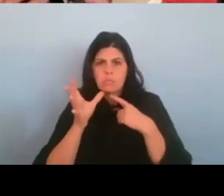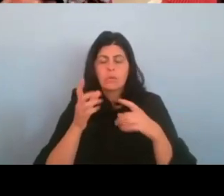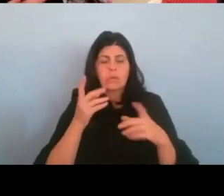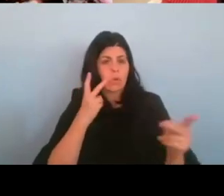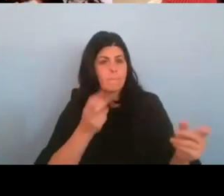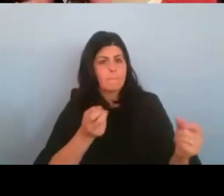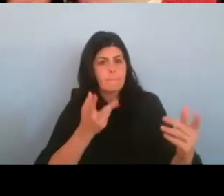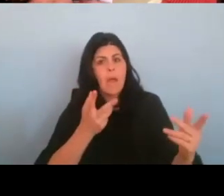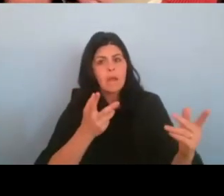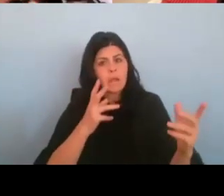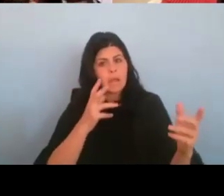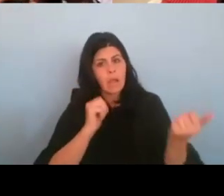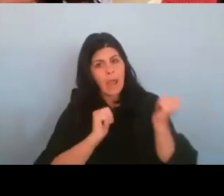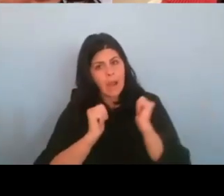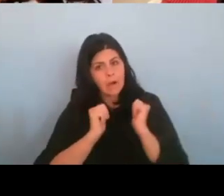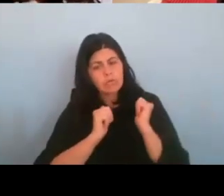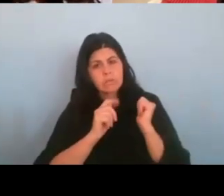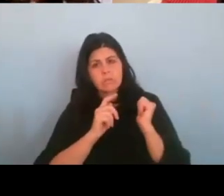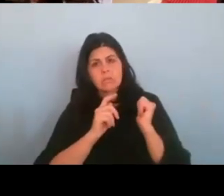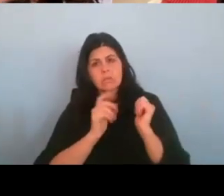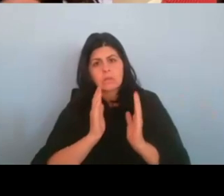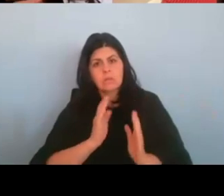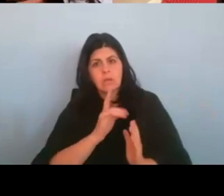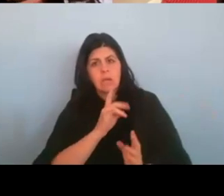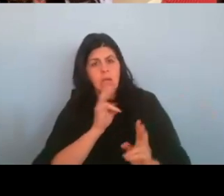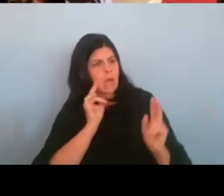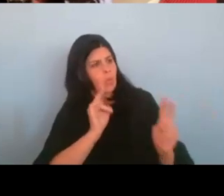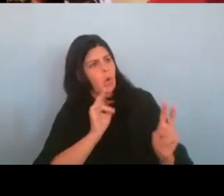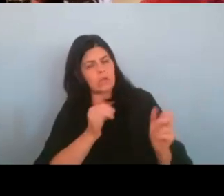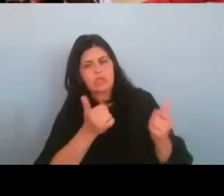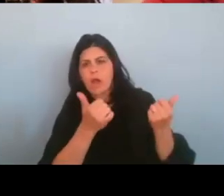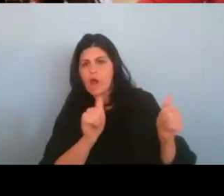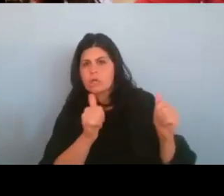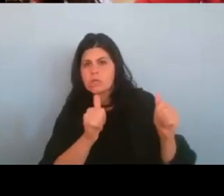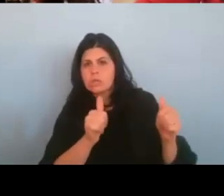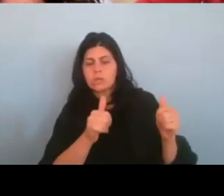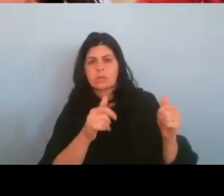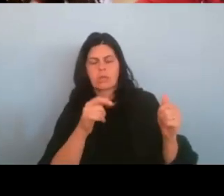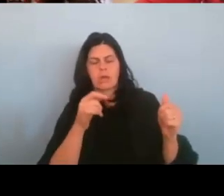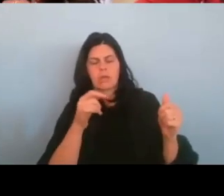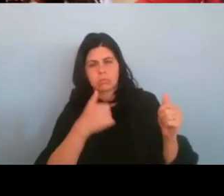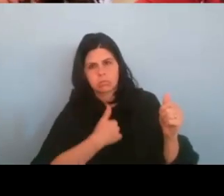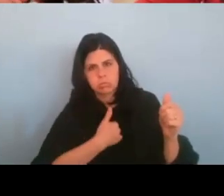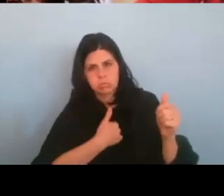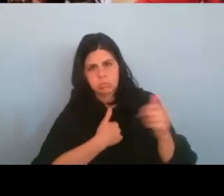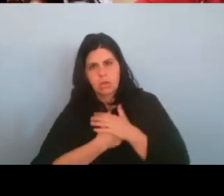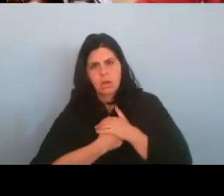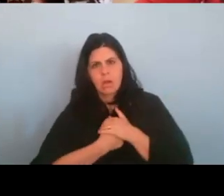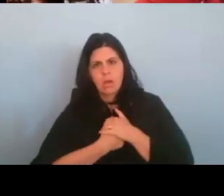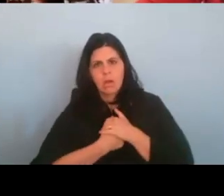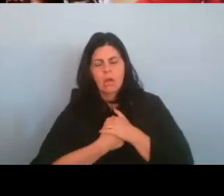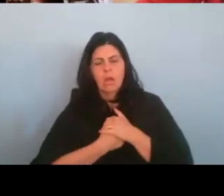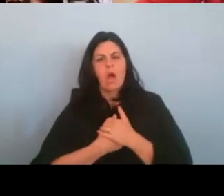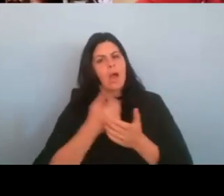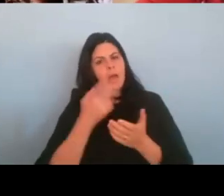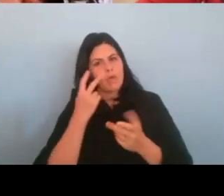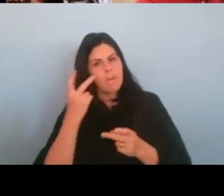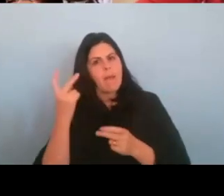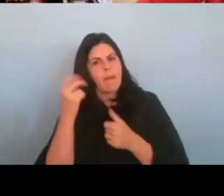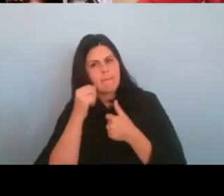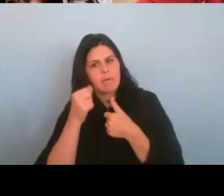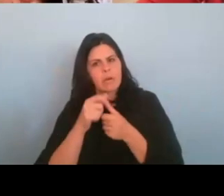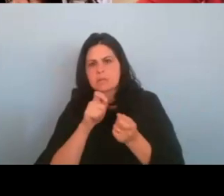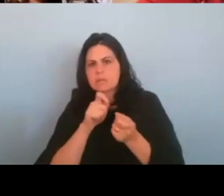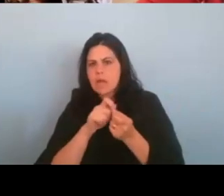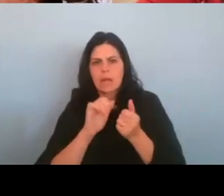auditions that really, you know, had me remembering, um, exactly what it feels like when your